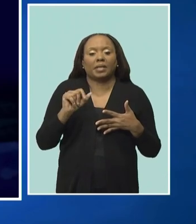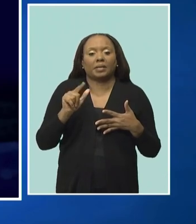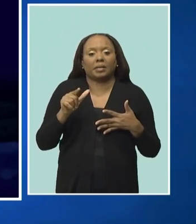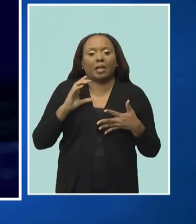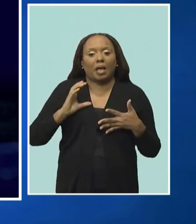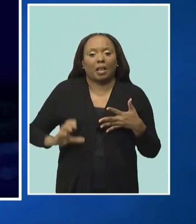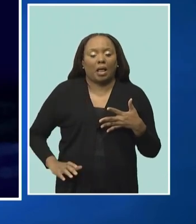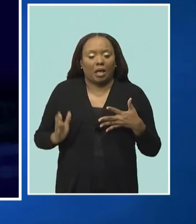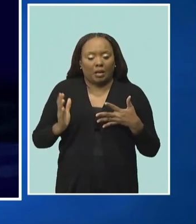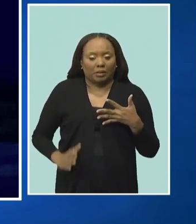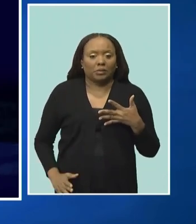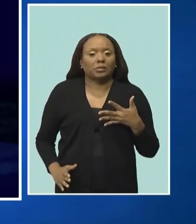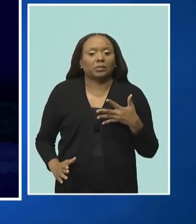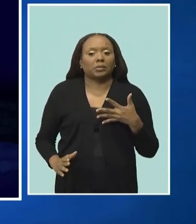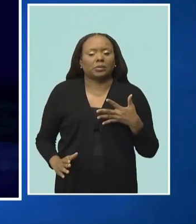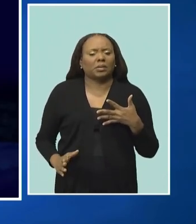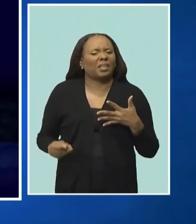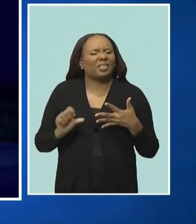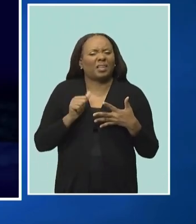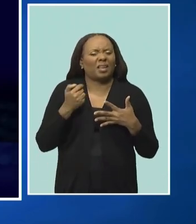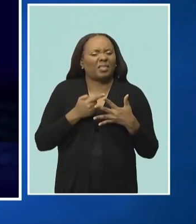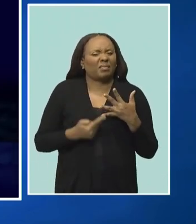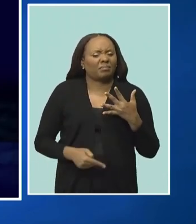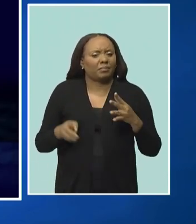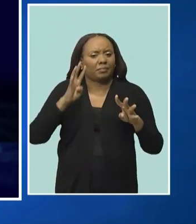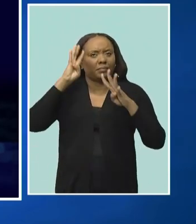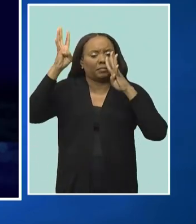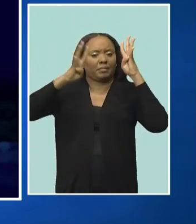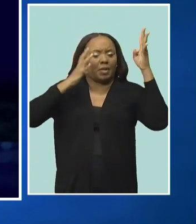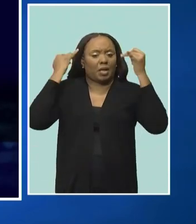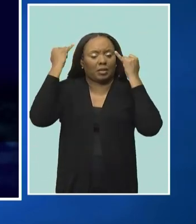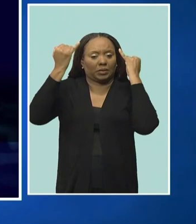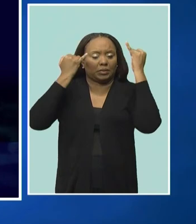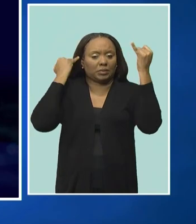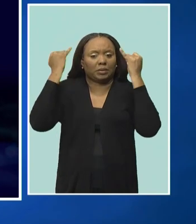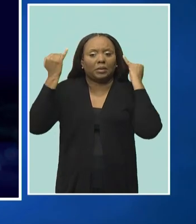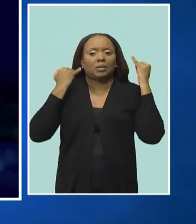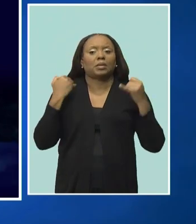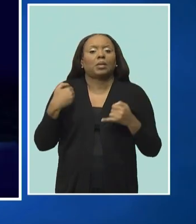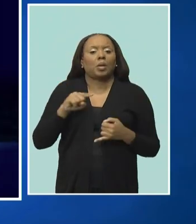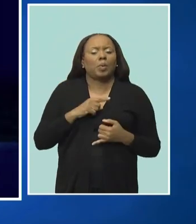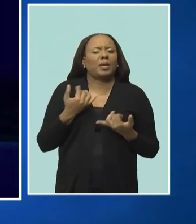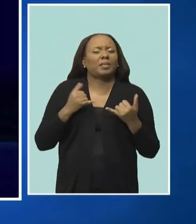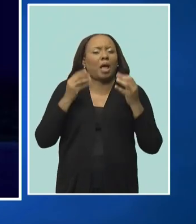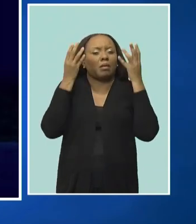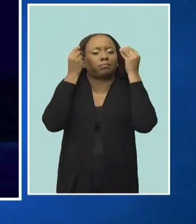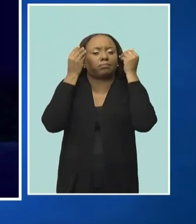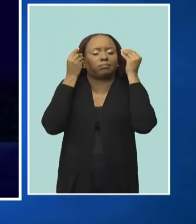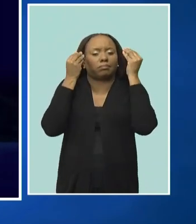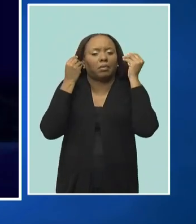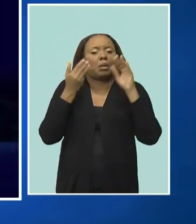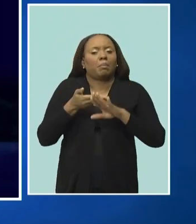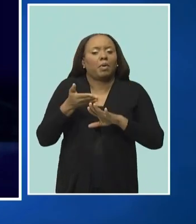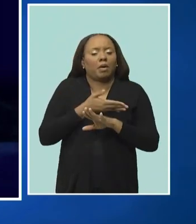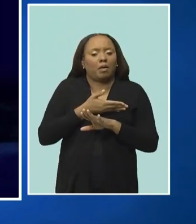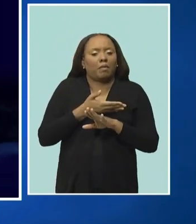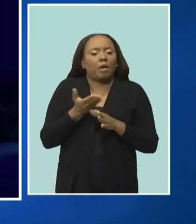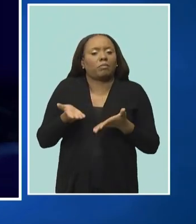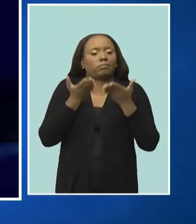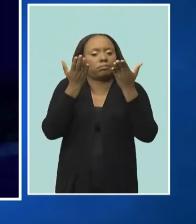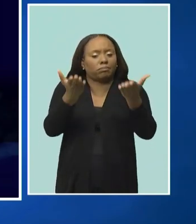there are a couple of other innovations which we are in the process of introducing to the market across